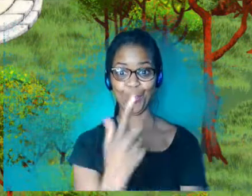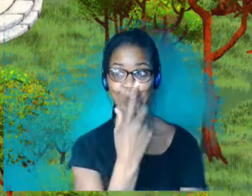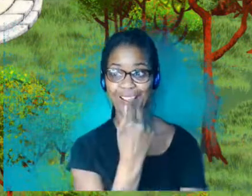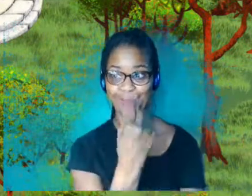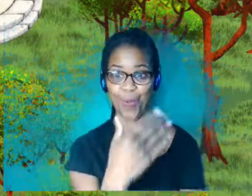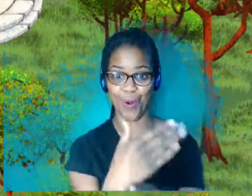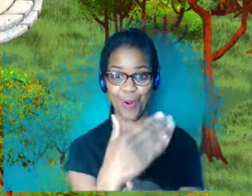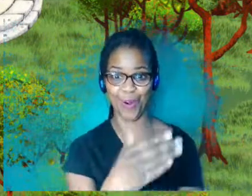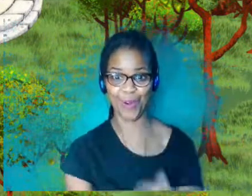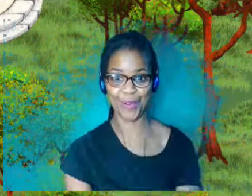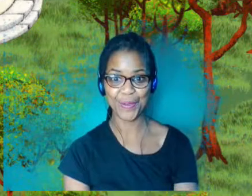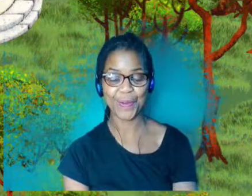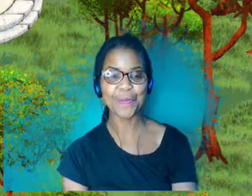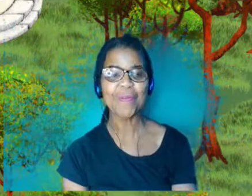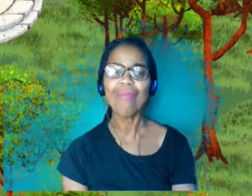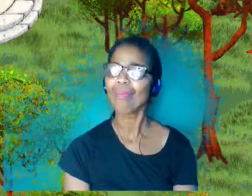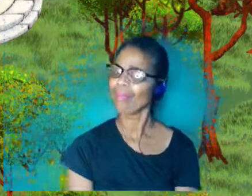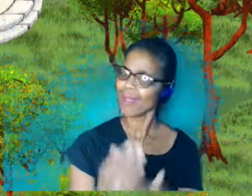Awesome. Awesome. Thank you, Brian.